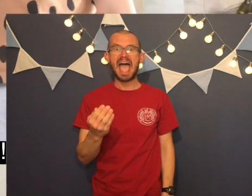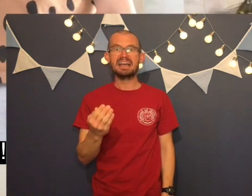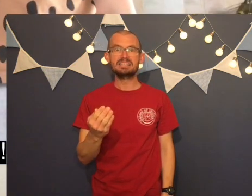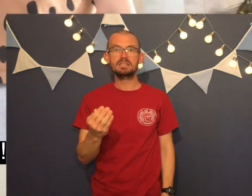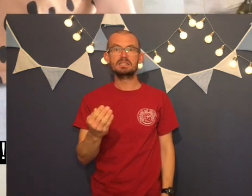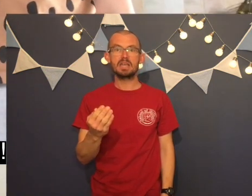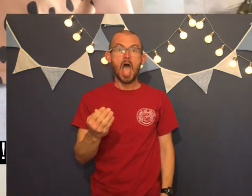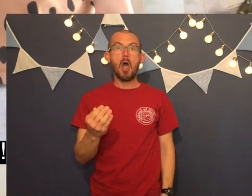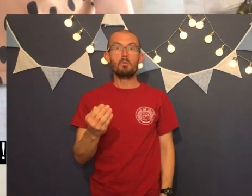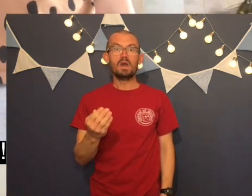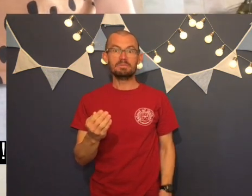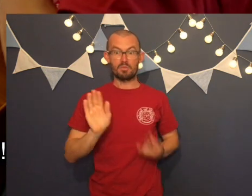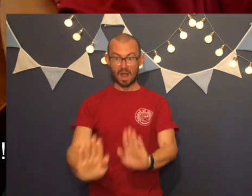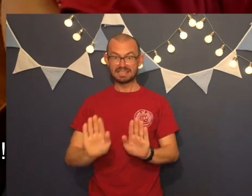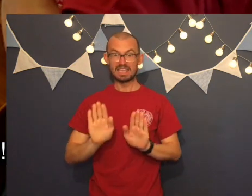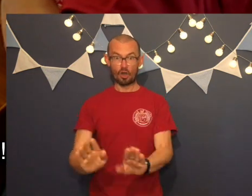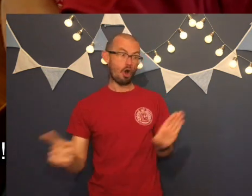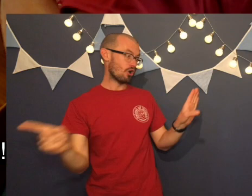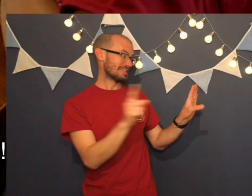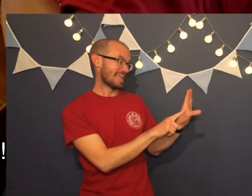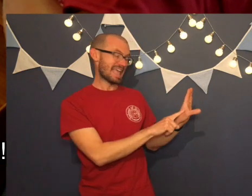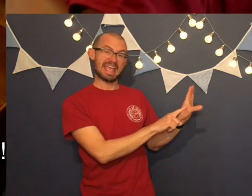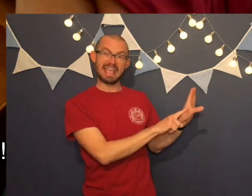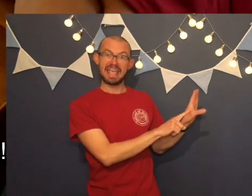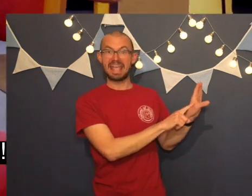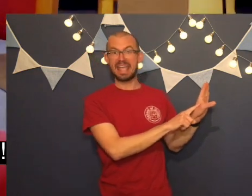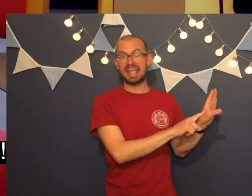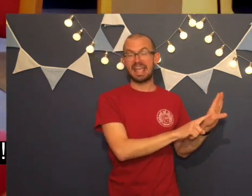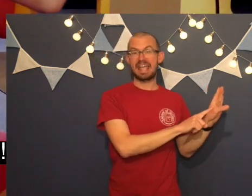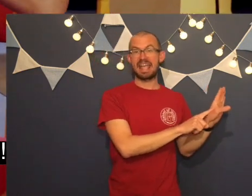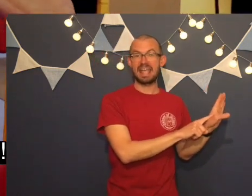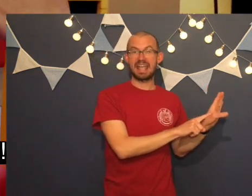Yes, I've been waiting all year,